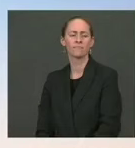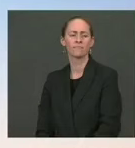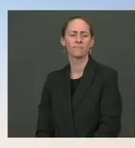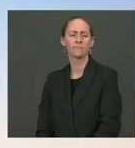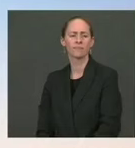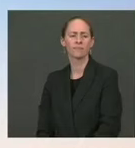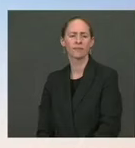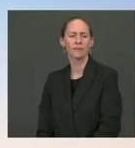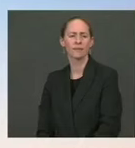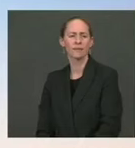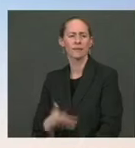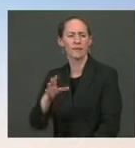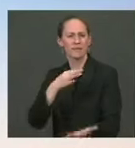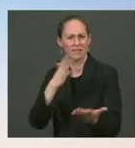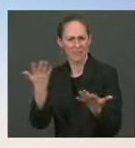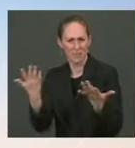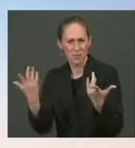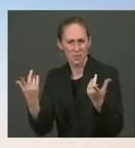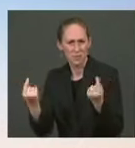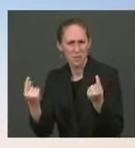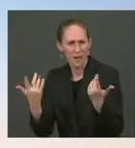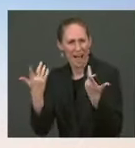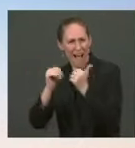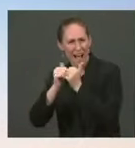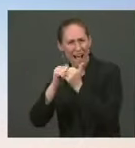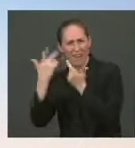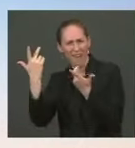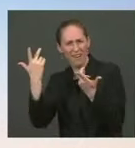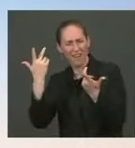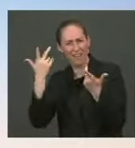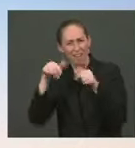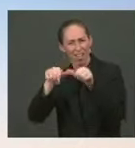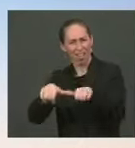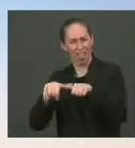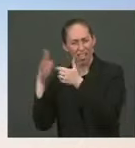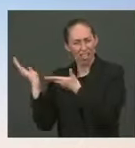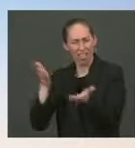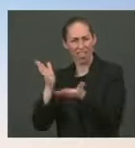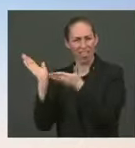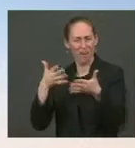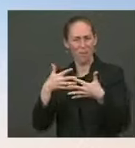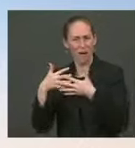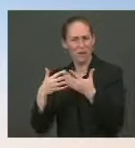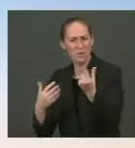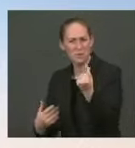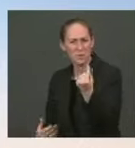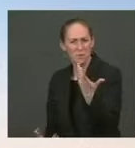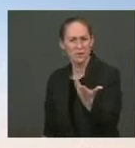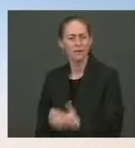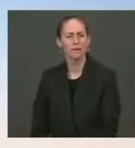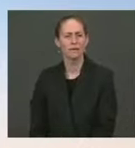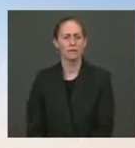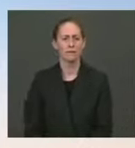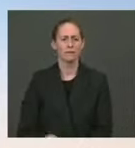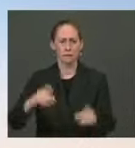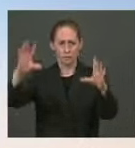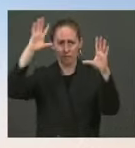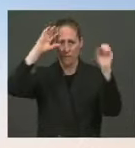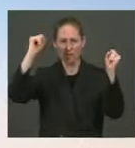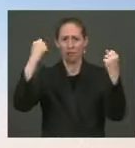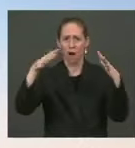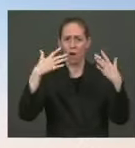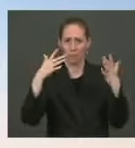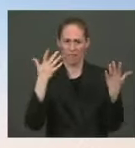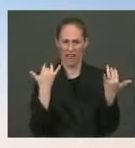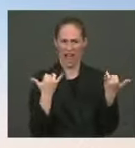more to stop the drugs from coming in? Ms. Well, first, I would say that the President is meeting with the President of Mexico today, as you know, and that